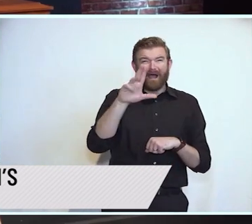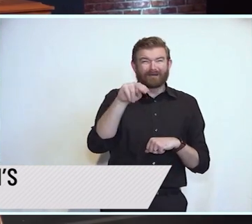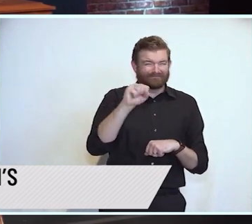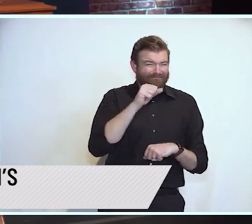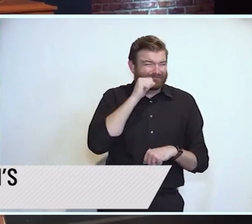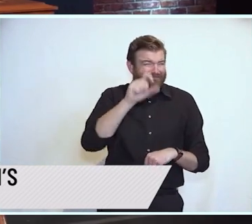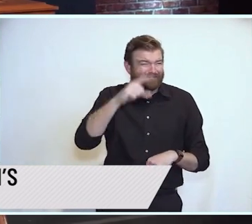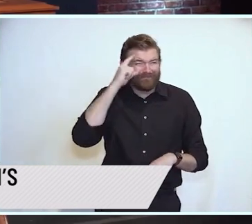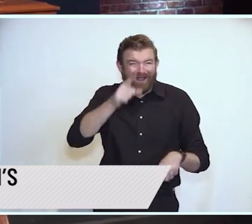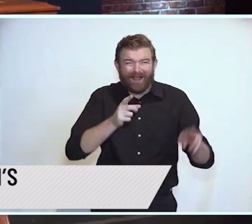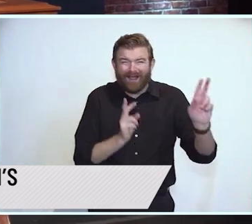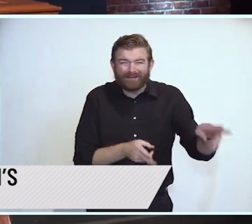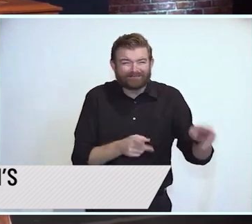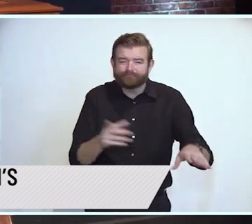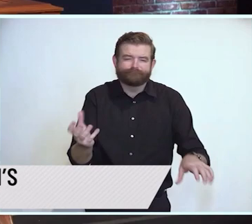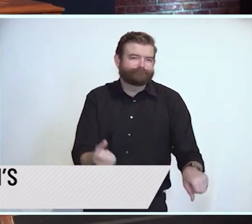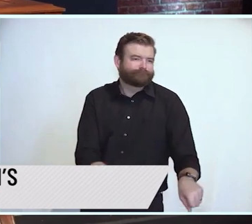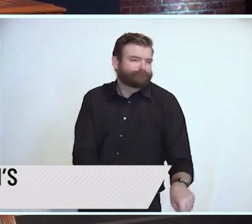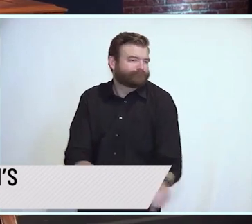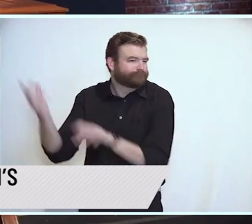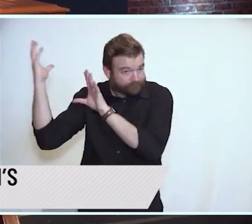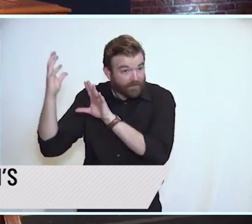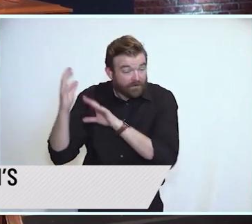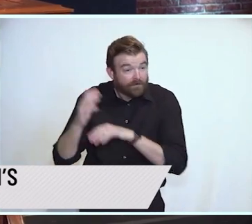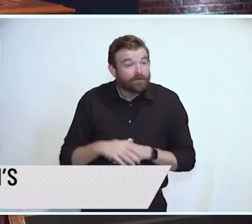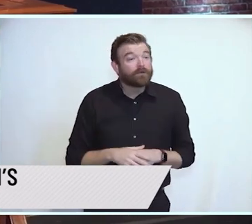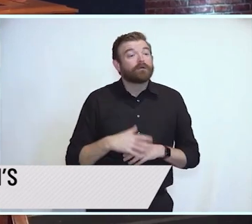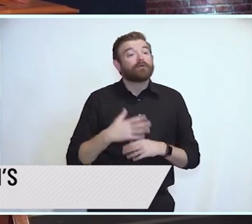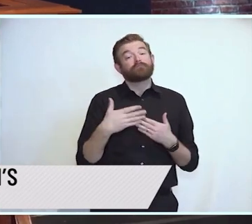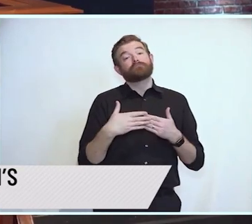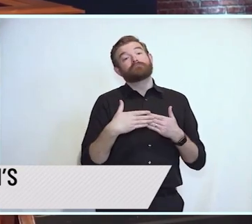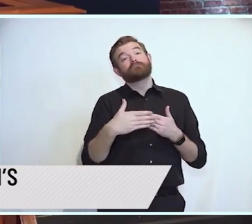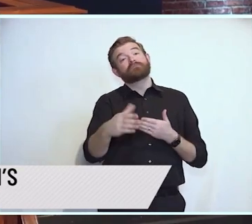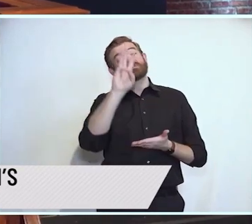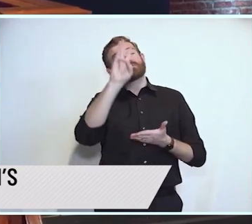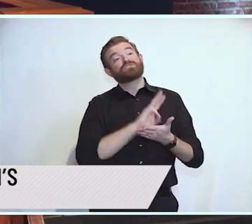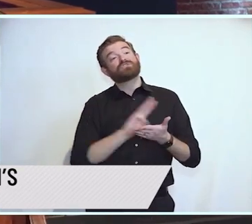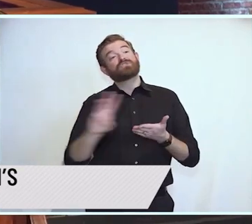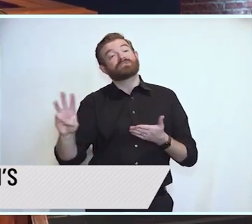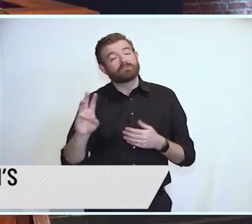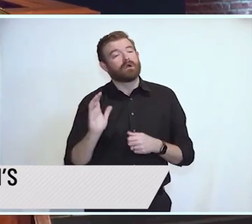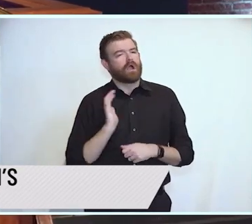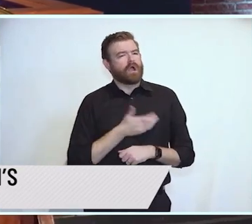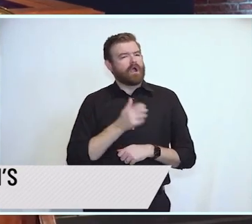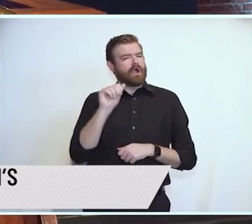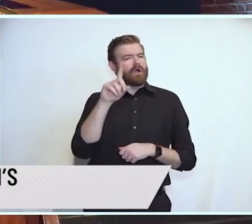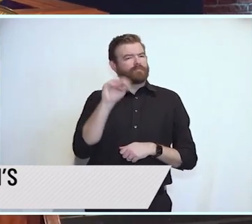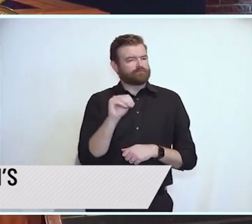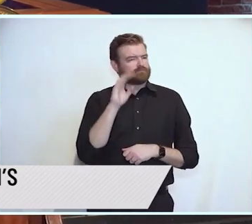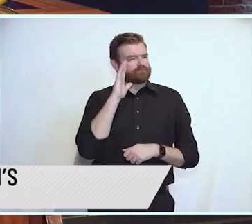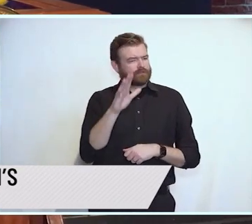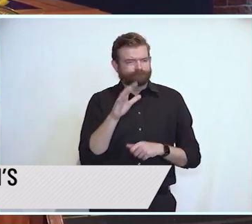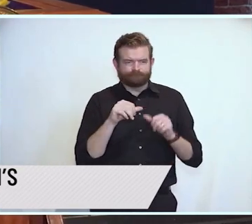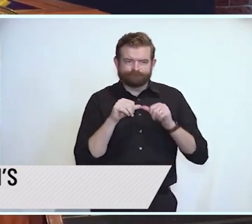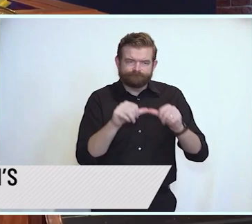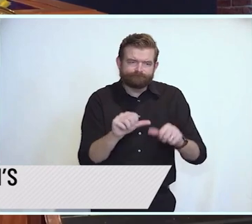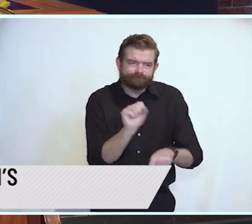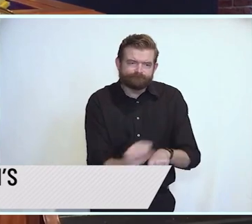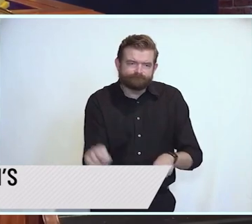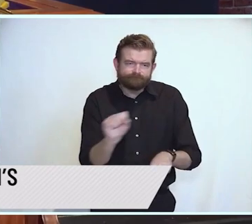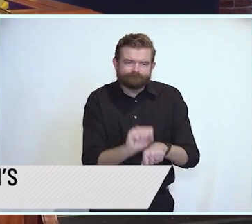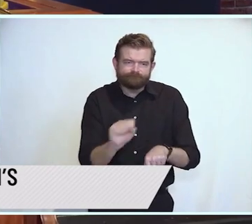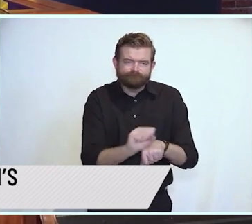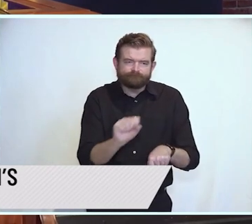Over the next six or so weeks our administration will continue undertaking the work of crafting our proposal for the fiscal